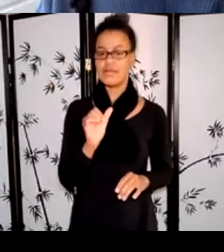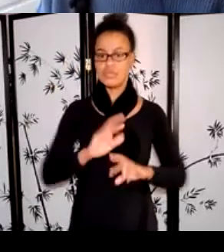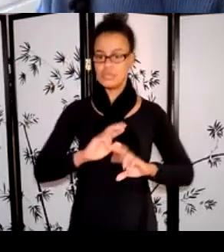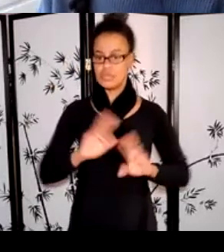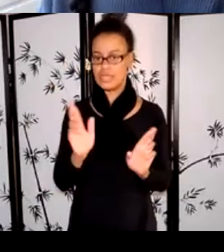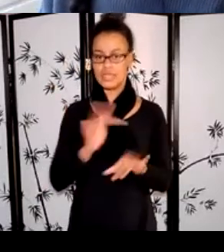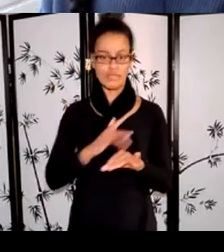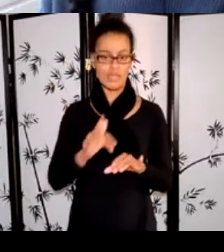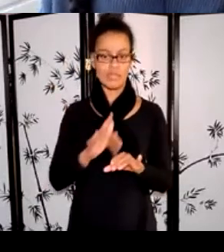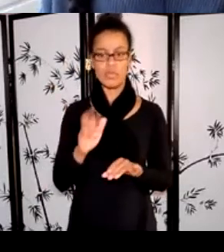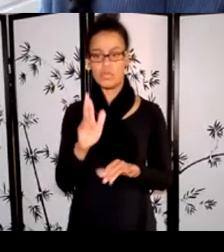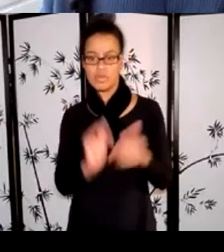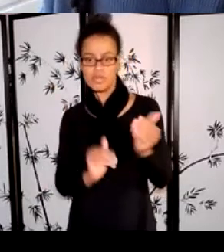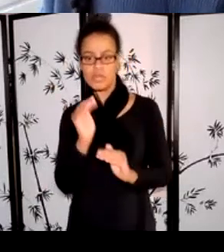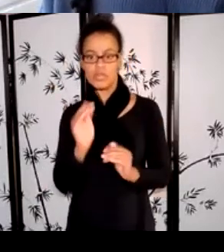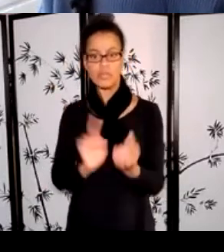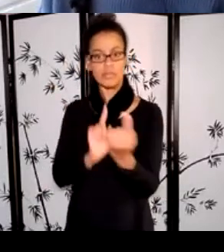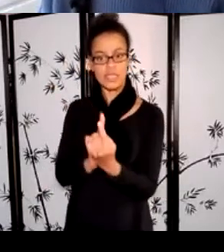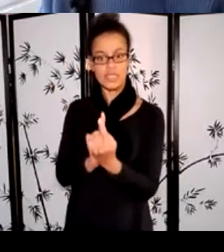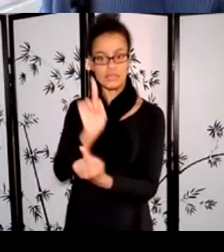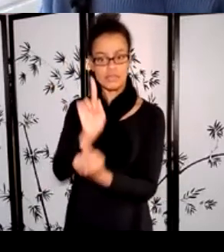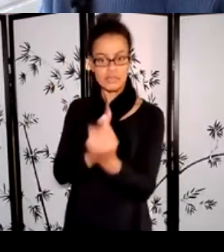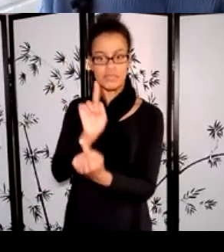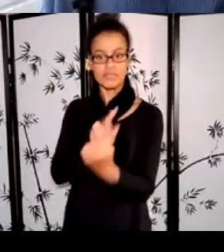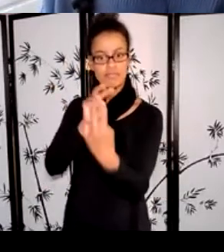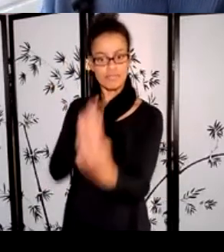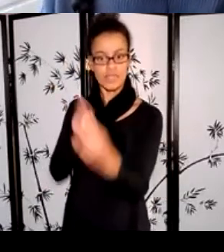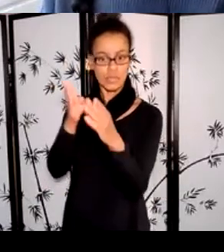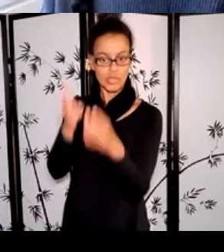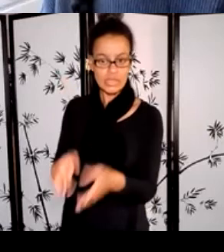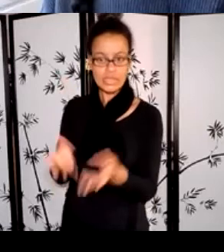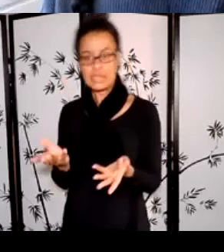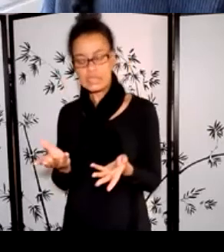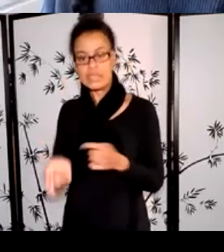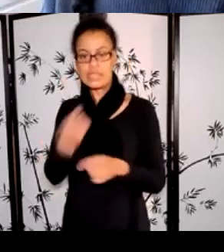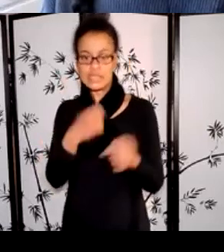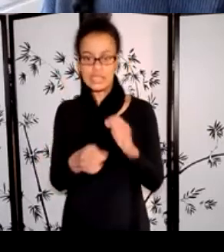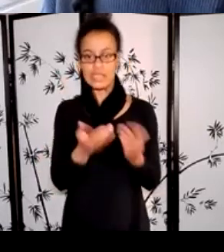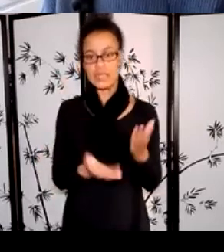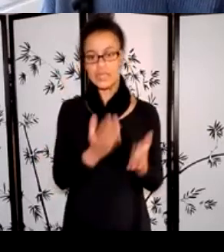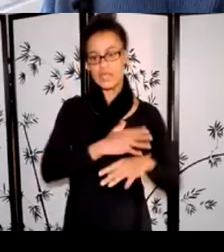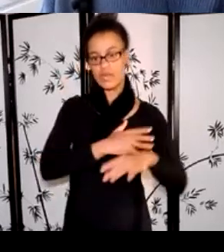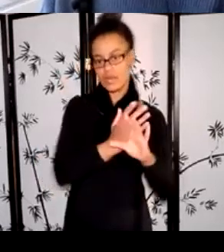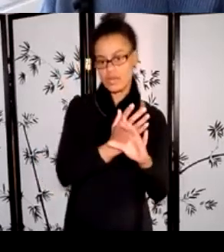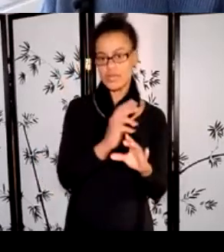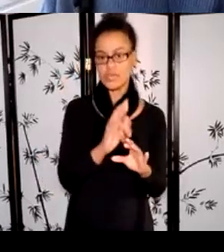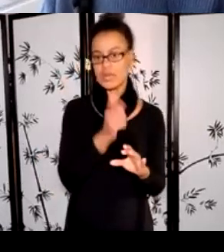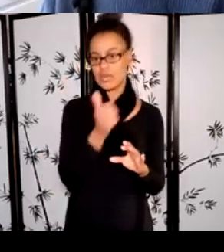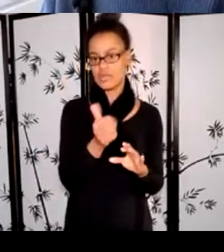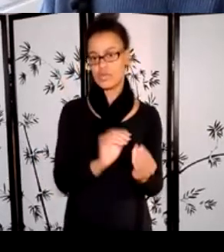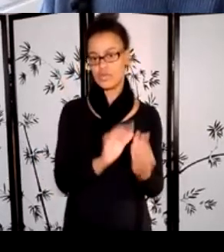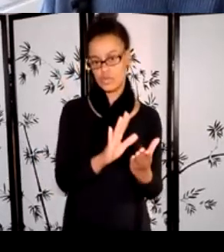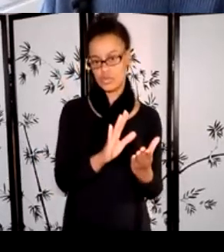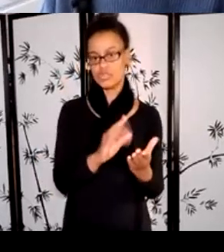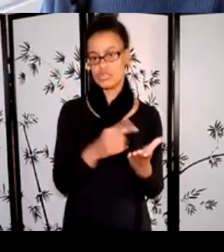phone, through email or through the use of online meeting tools. And while it's often helpful to get feedback ahead of submitting,